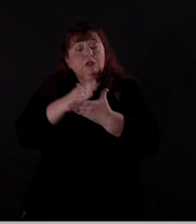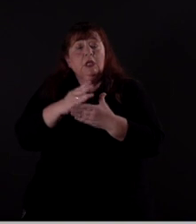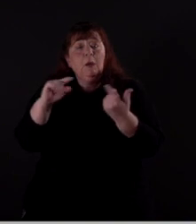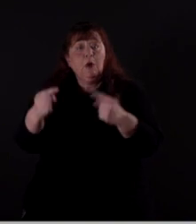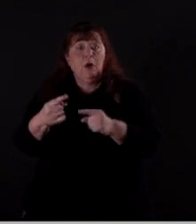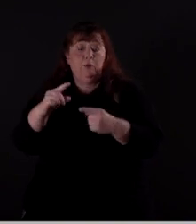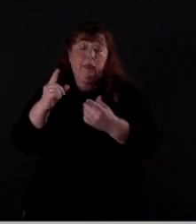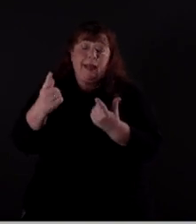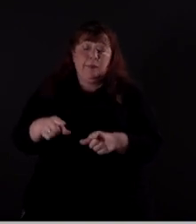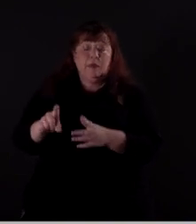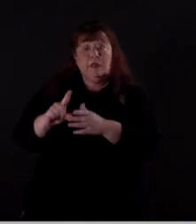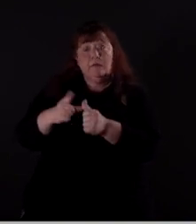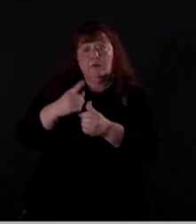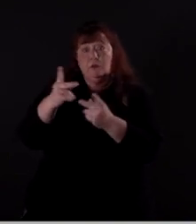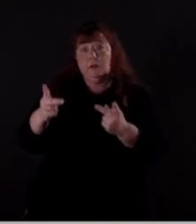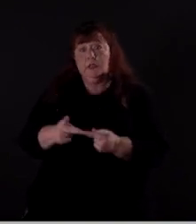place.